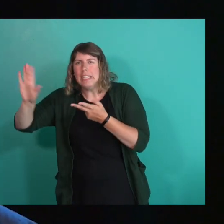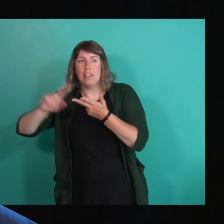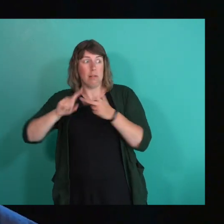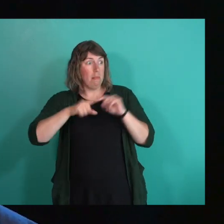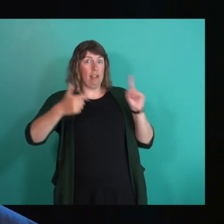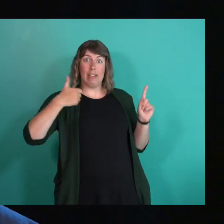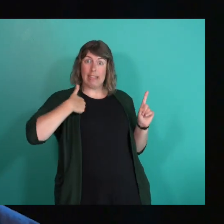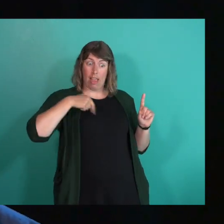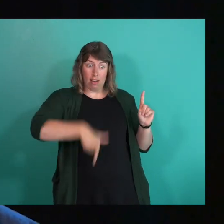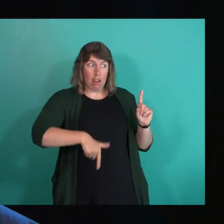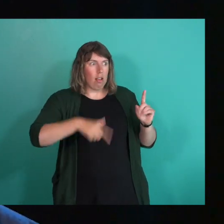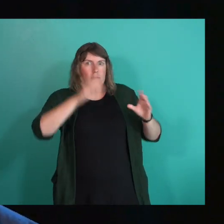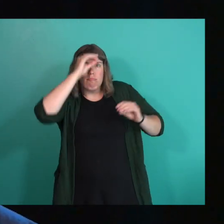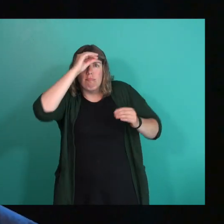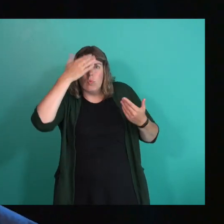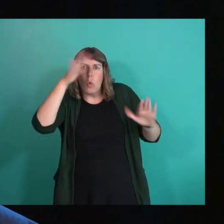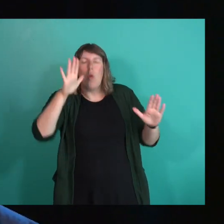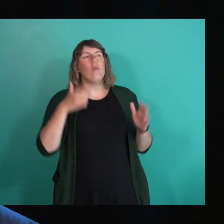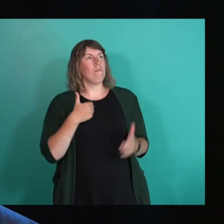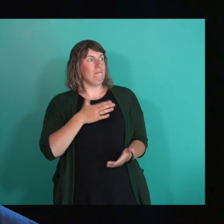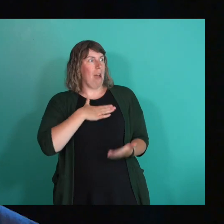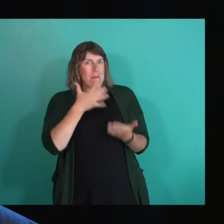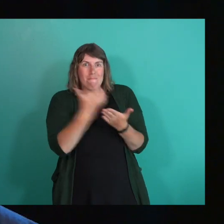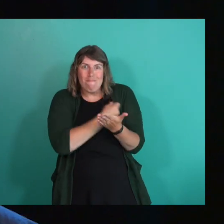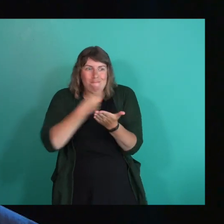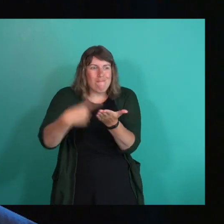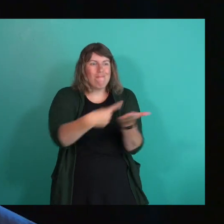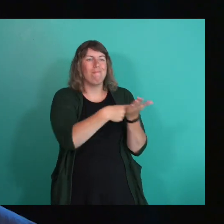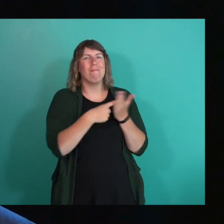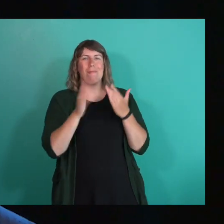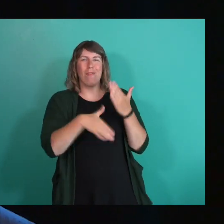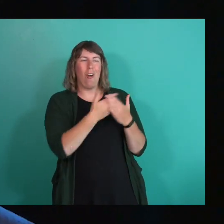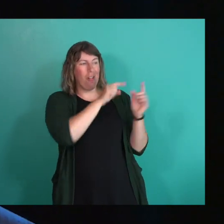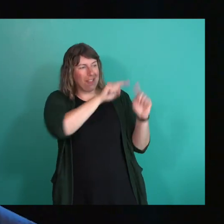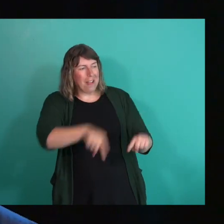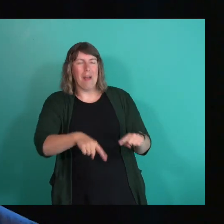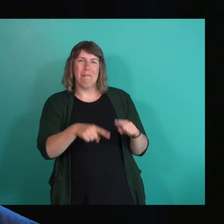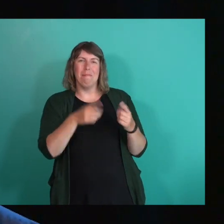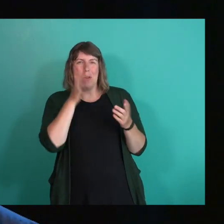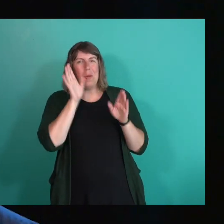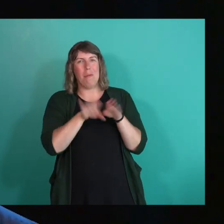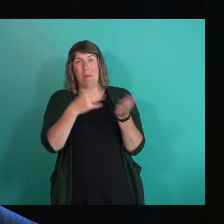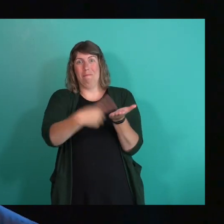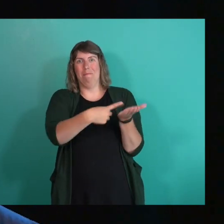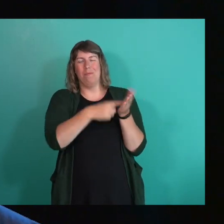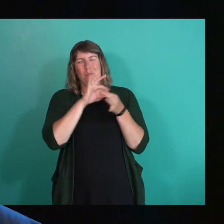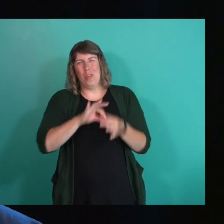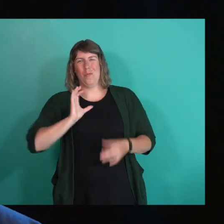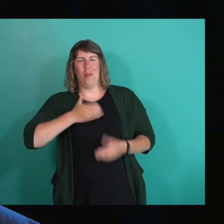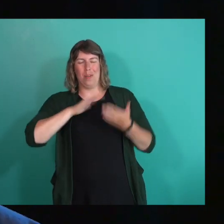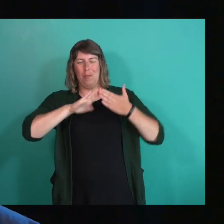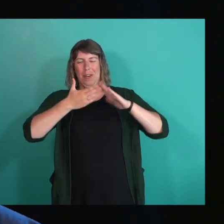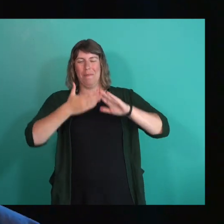time talking about our own. And so I'm so glad that you're all here to help us have this conversation in our community.